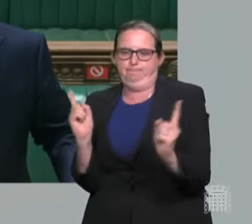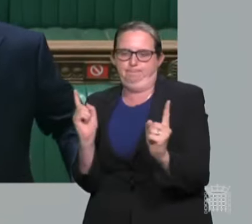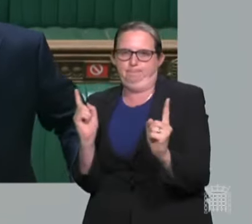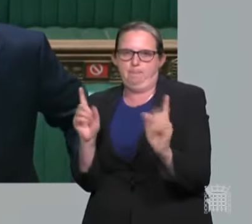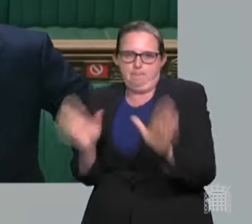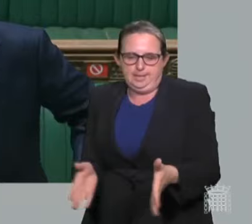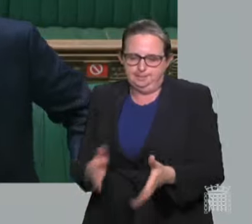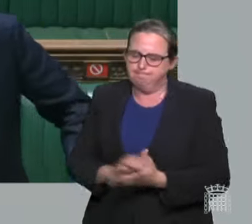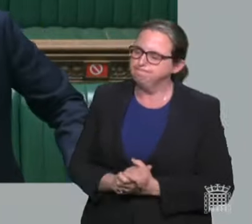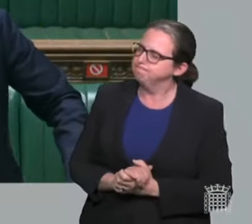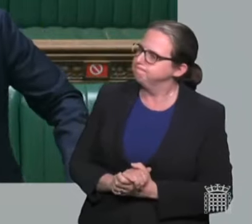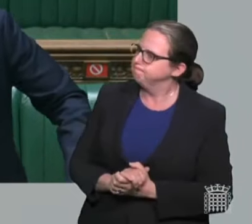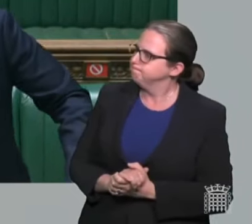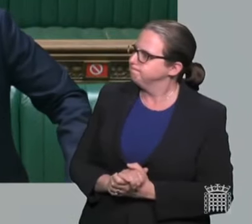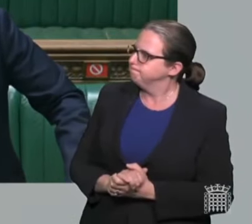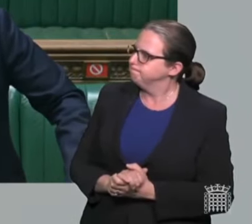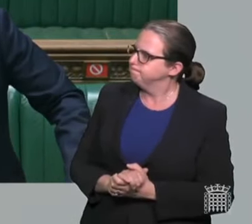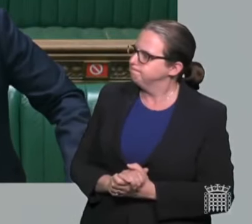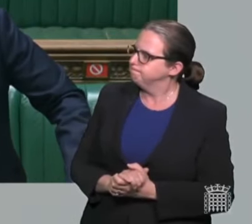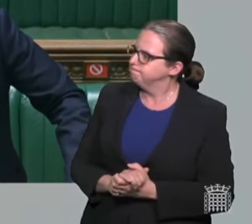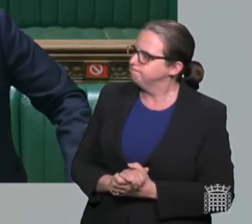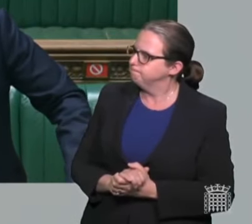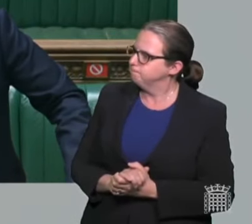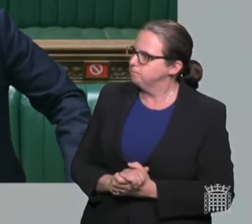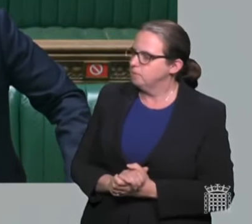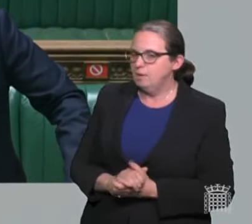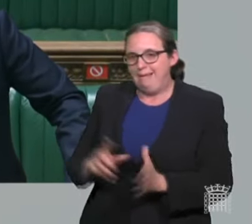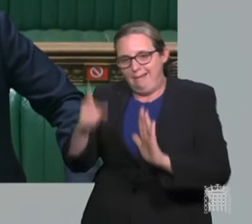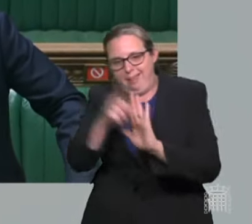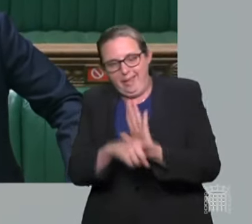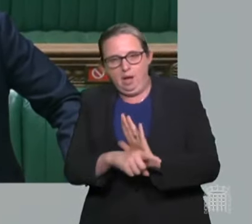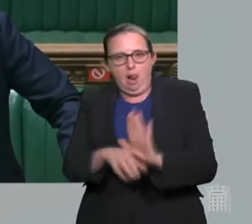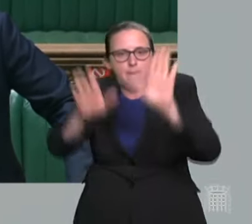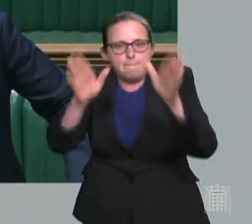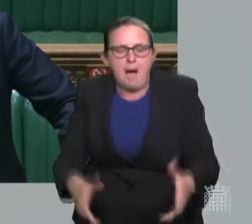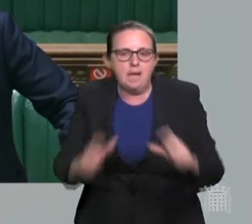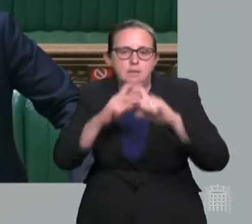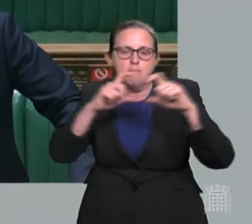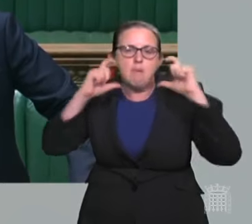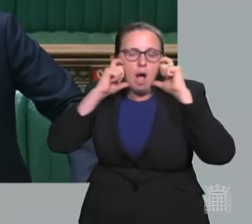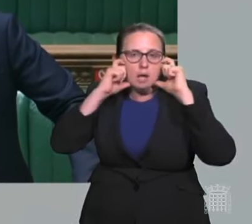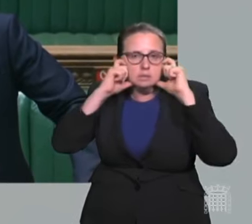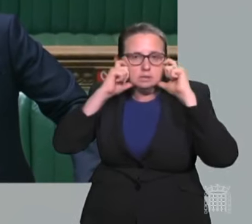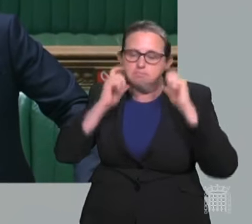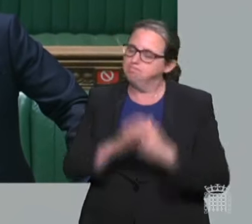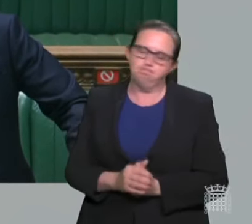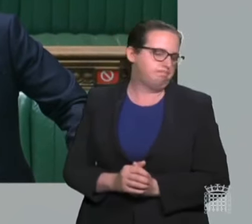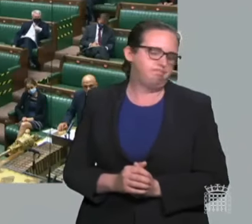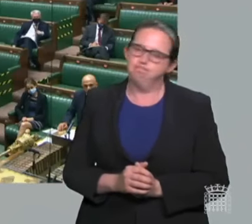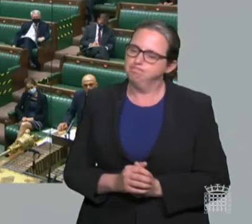It will no longer be a legal requirement to wear face coverings in any setting, including public transport.